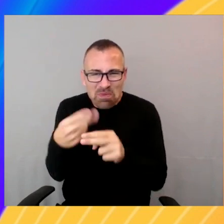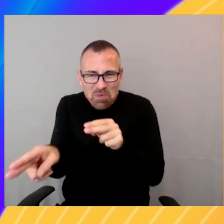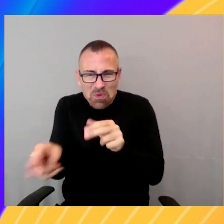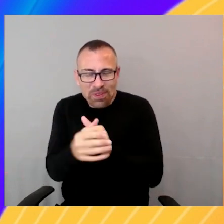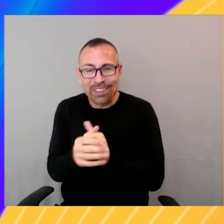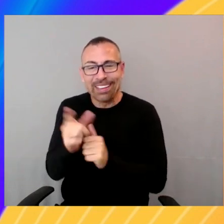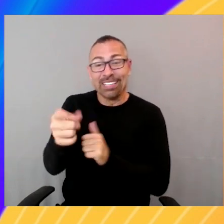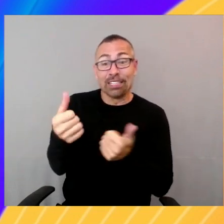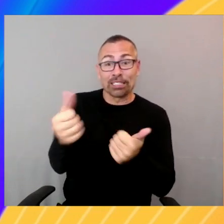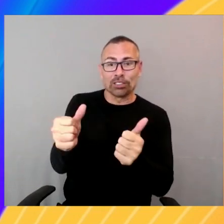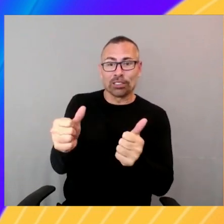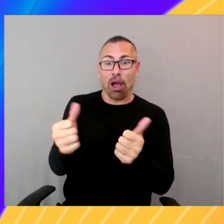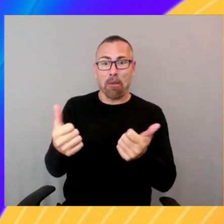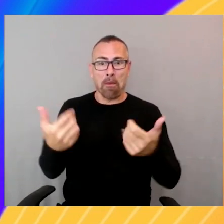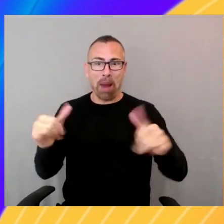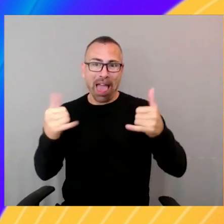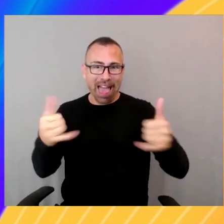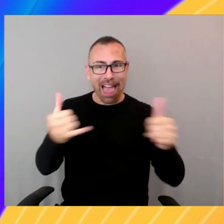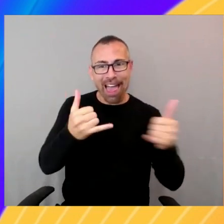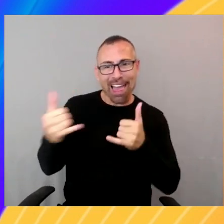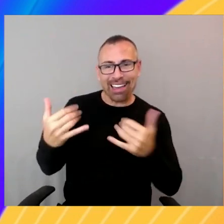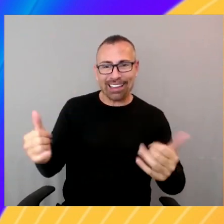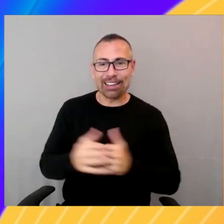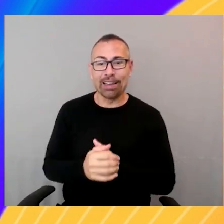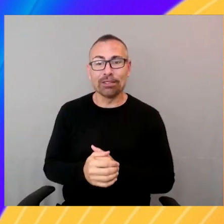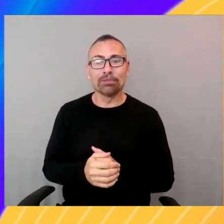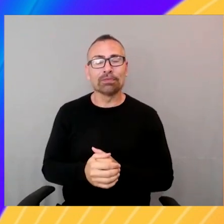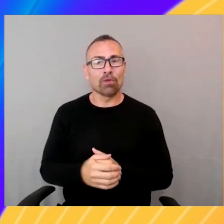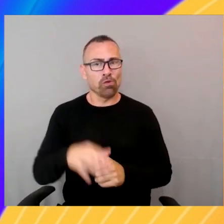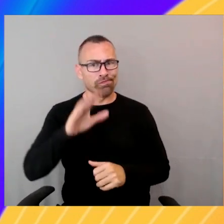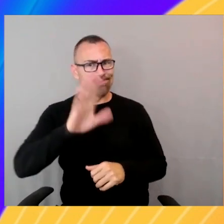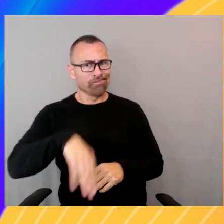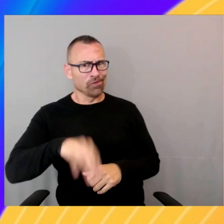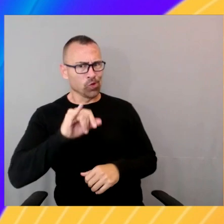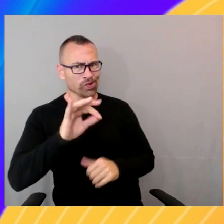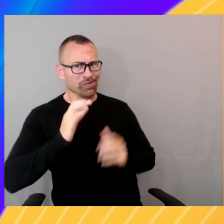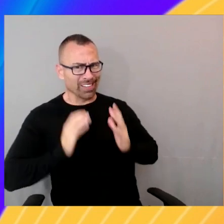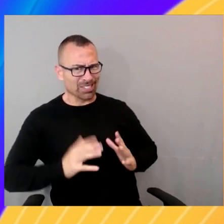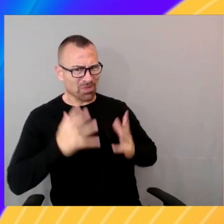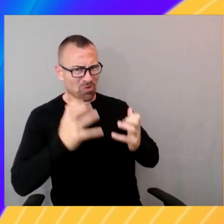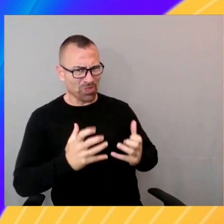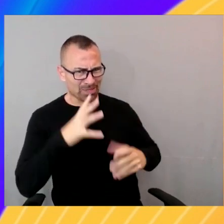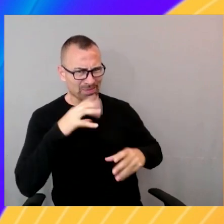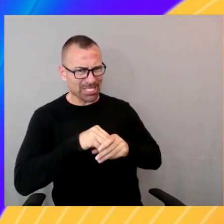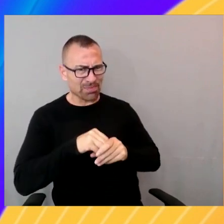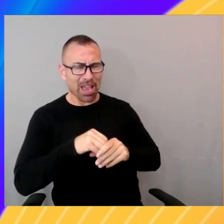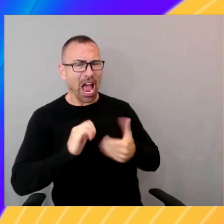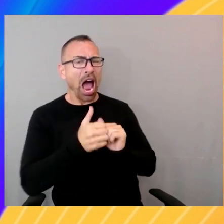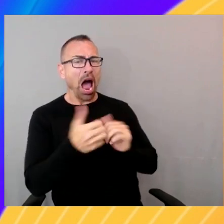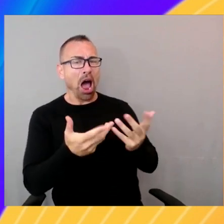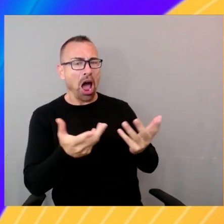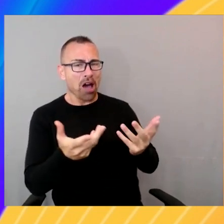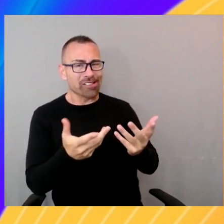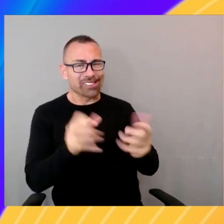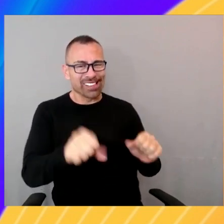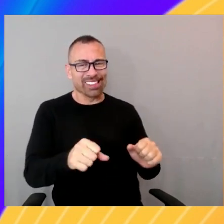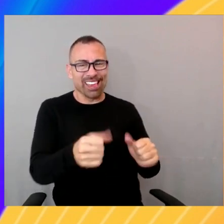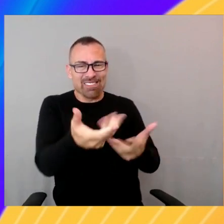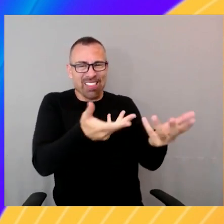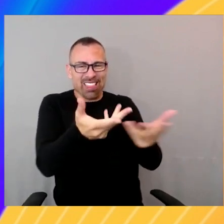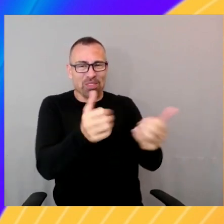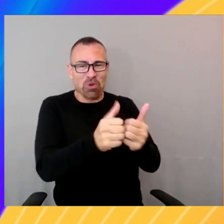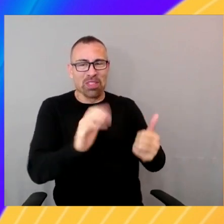if a customer wants to participate in this limited preview, how could they go about approaching that subject with their account team? Yeah. So they would